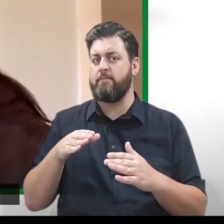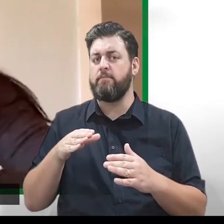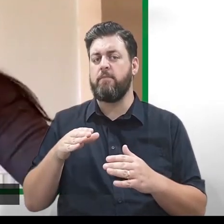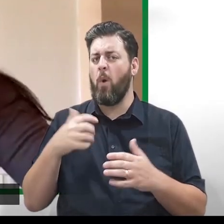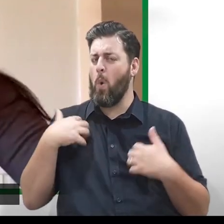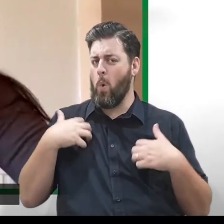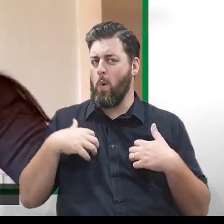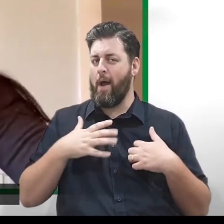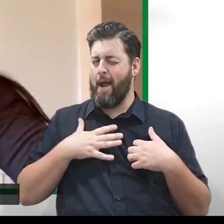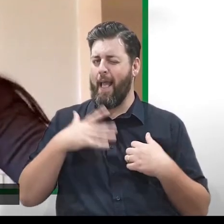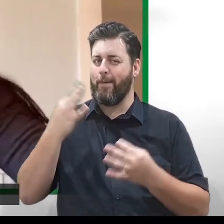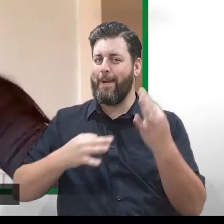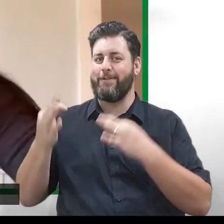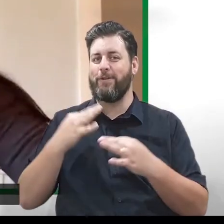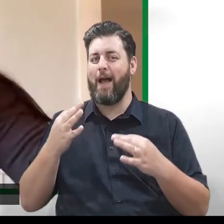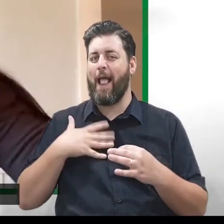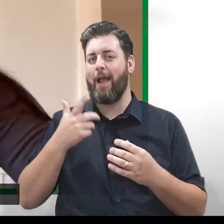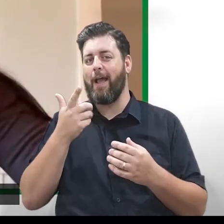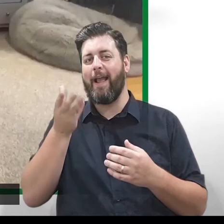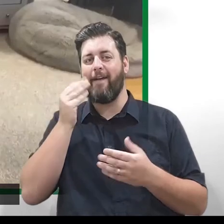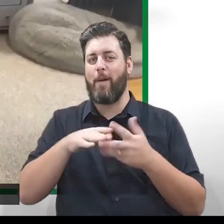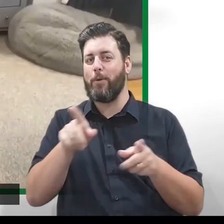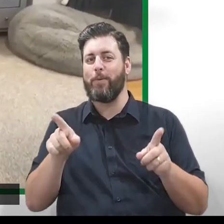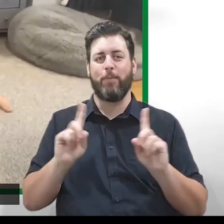like hearing from you guys and what your questions are.